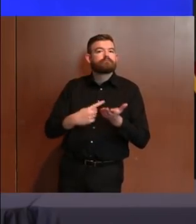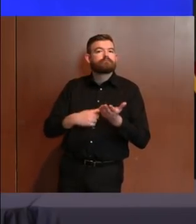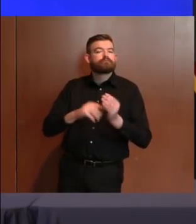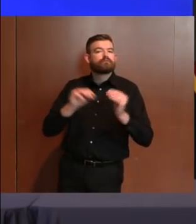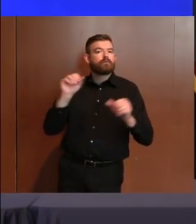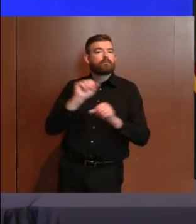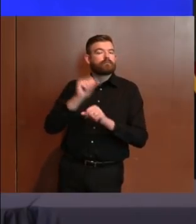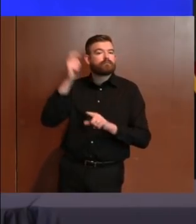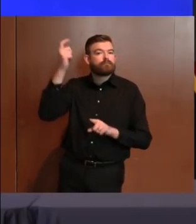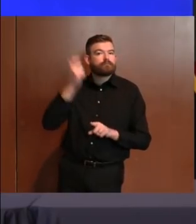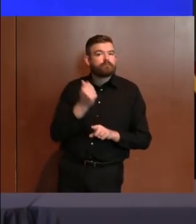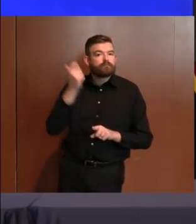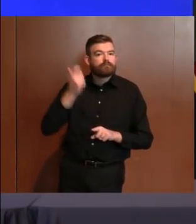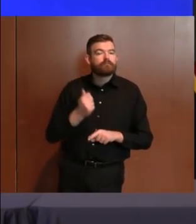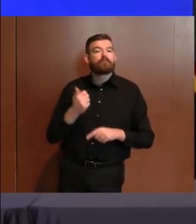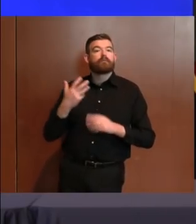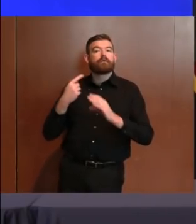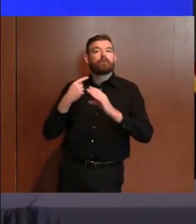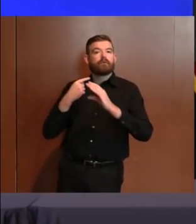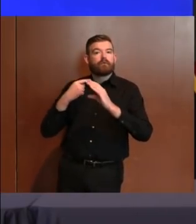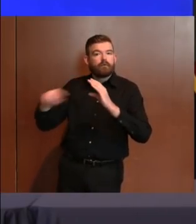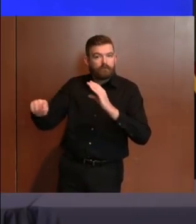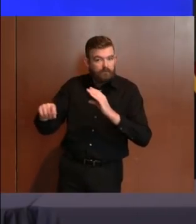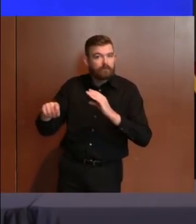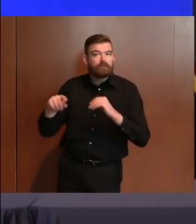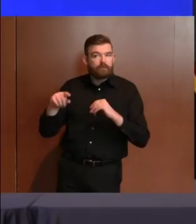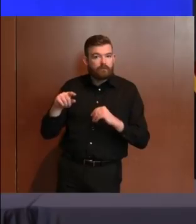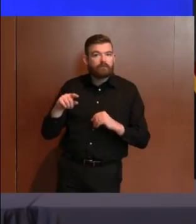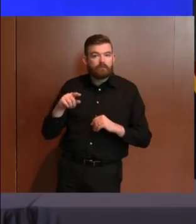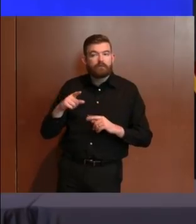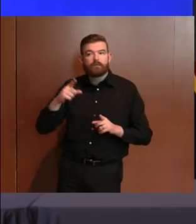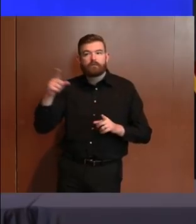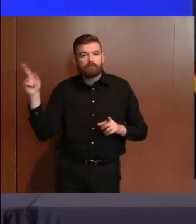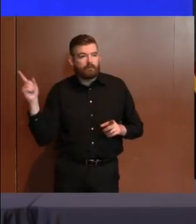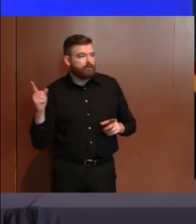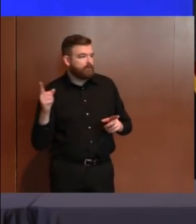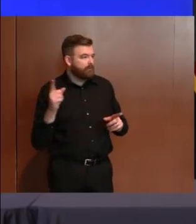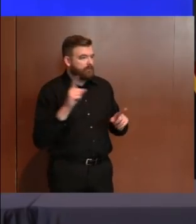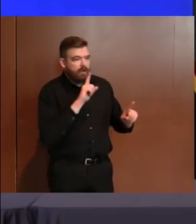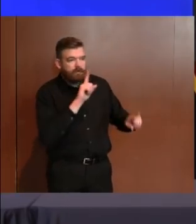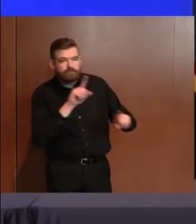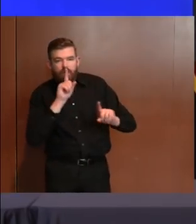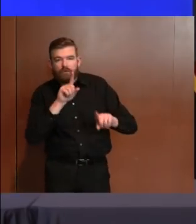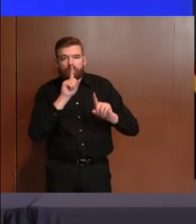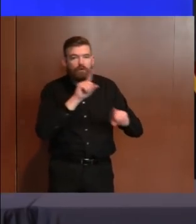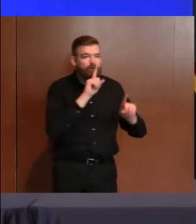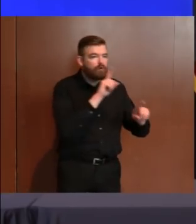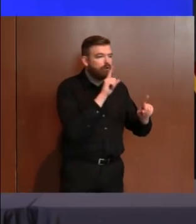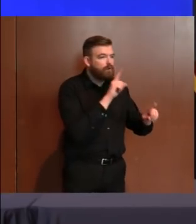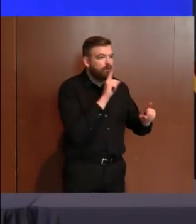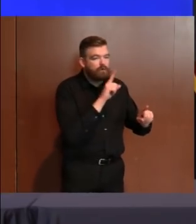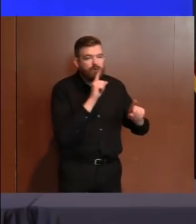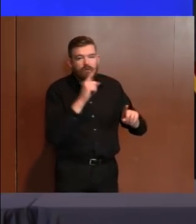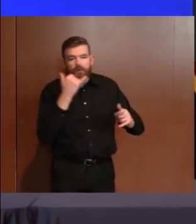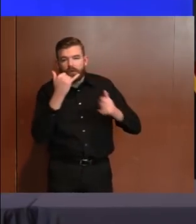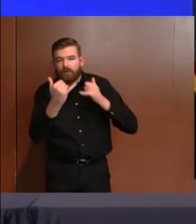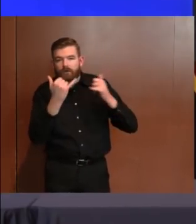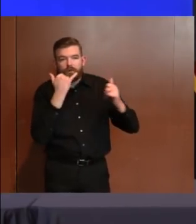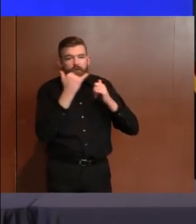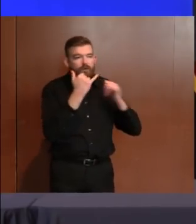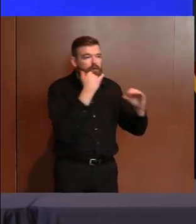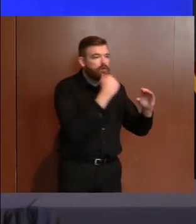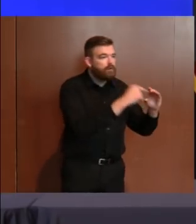make sure you get that comfort you need. Just know that it's an unprecedented level and you won't lose one penny of support